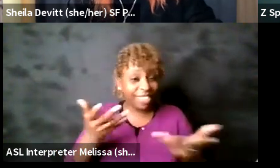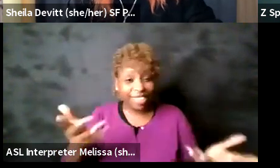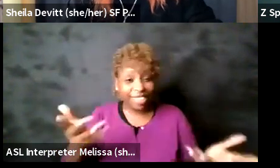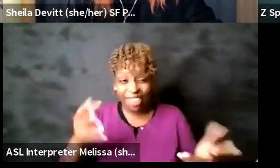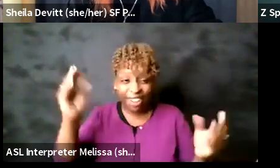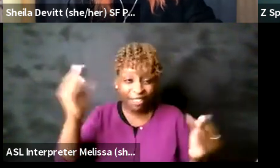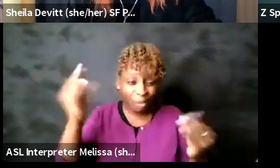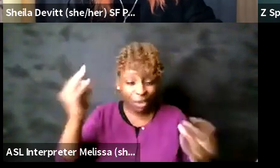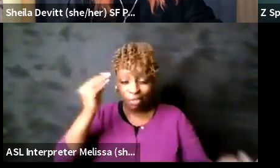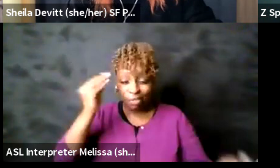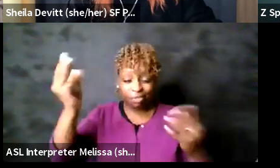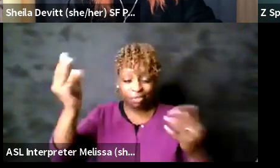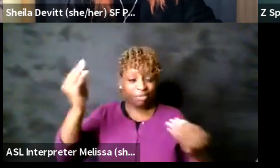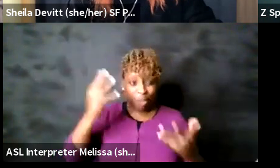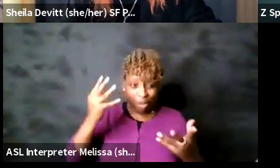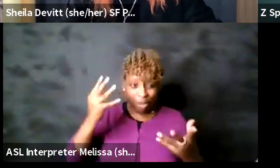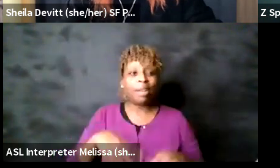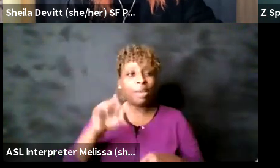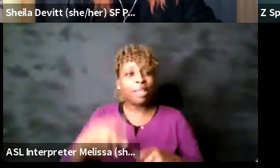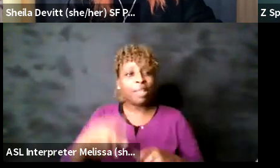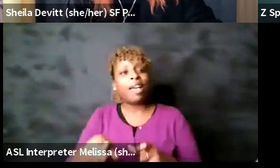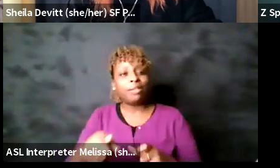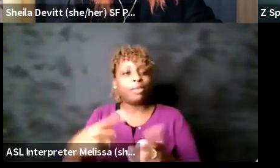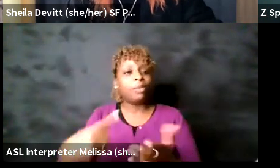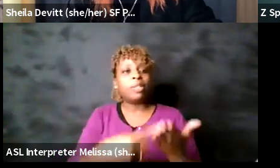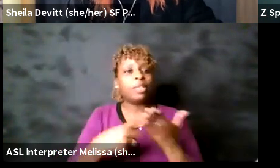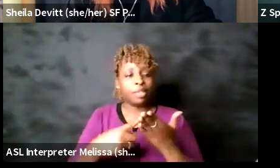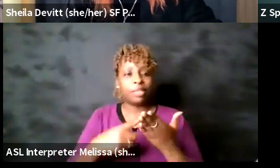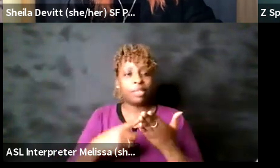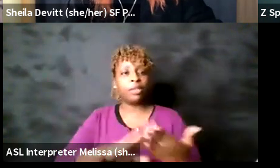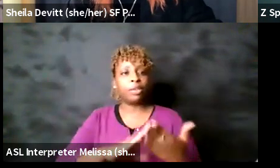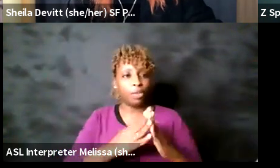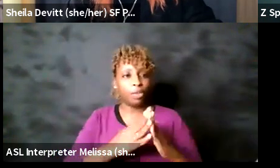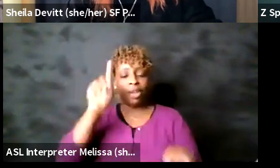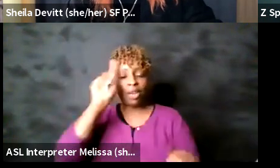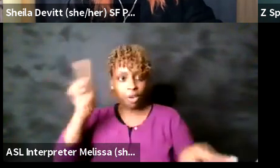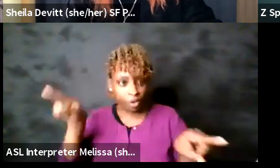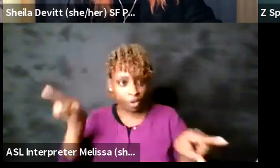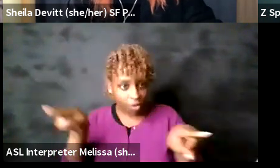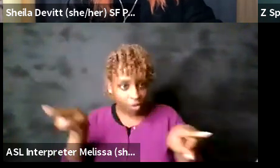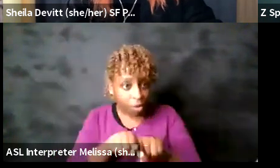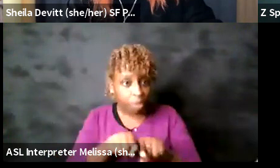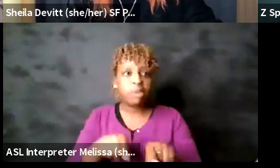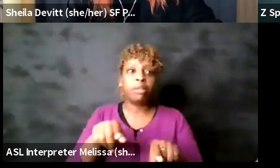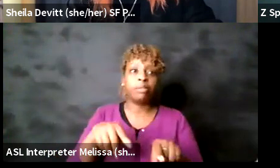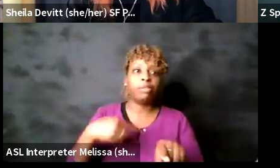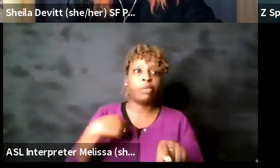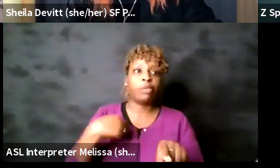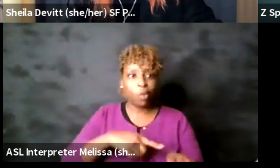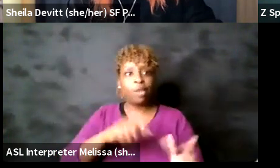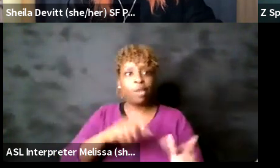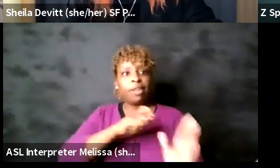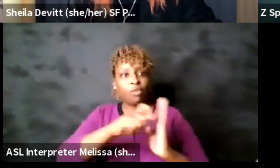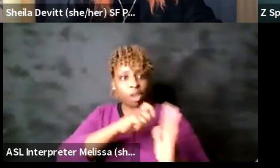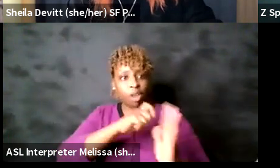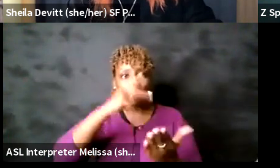way to talk about community agreements that we've written up um which were again uh headed up by our edi community uh committee which